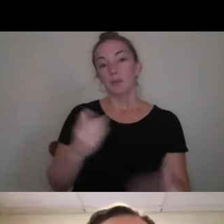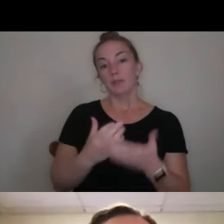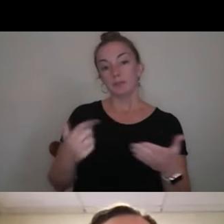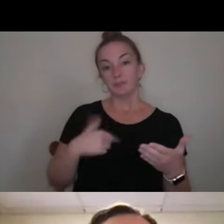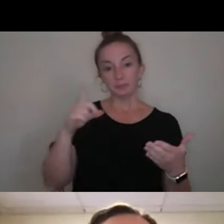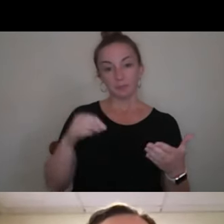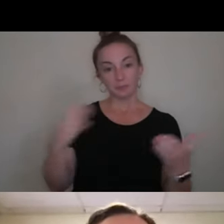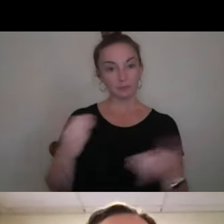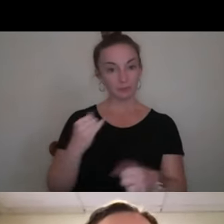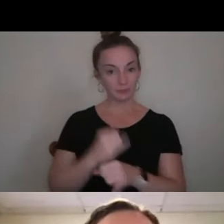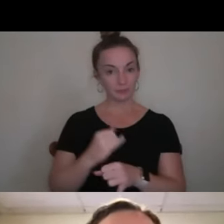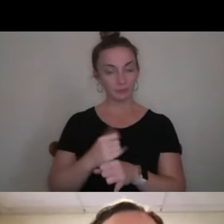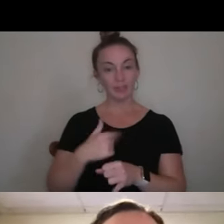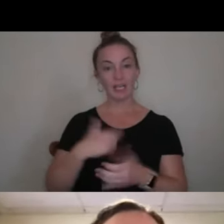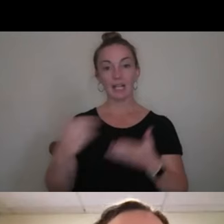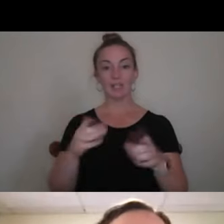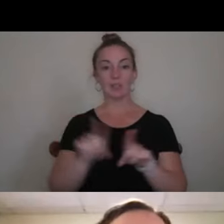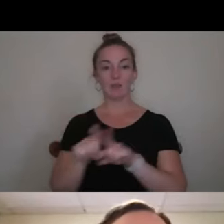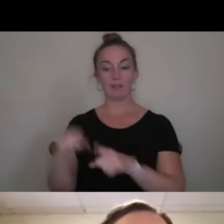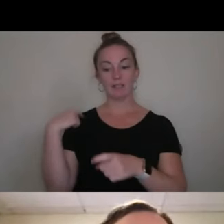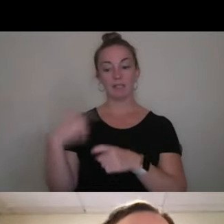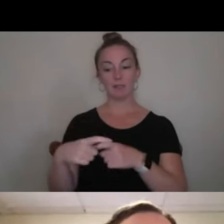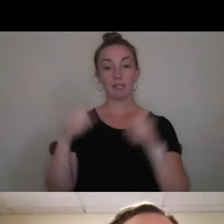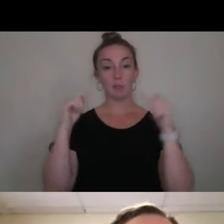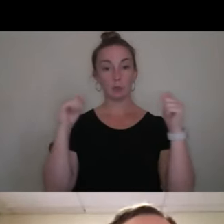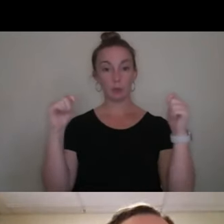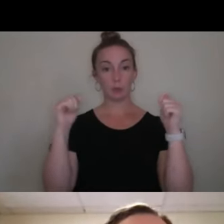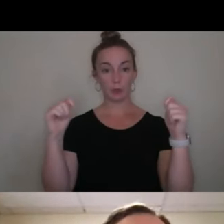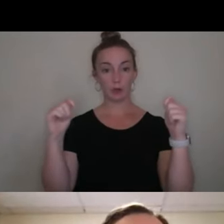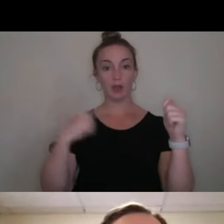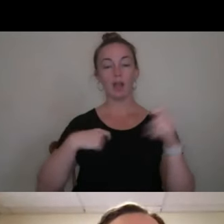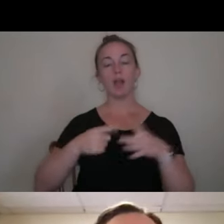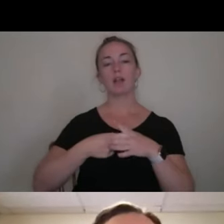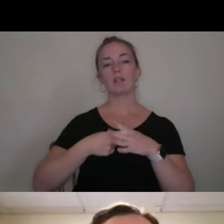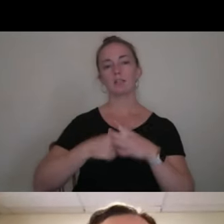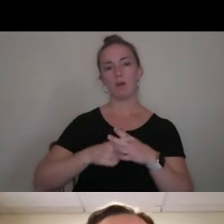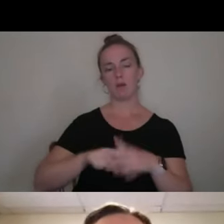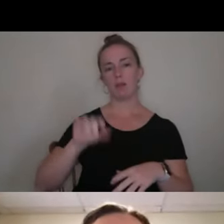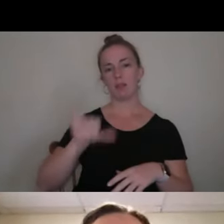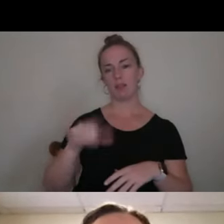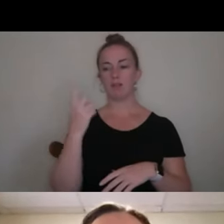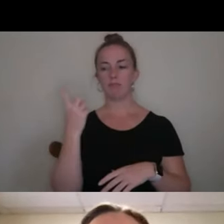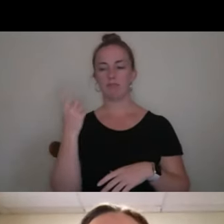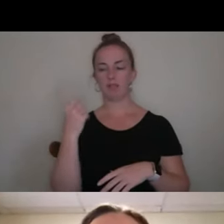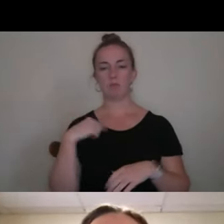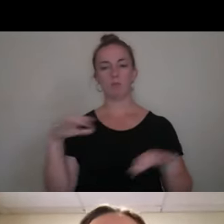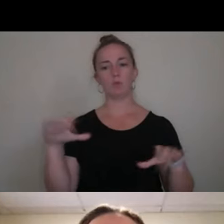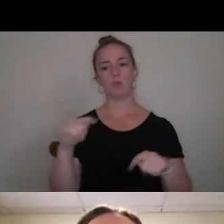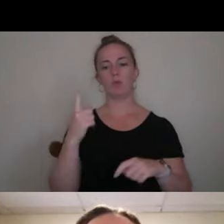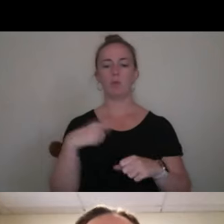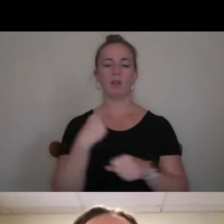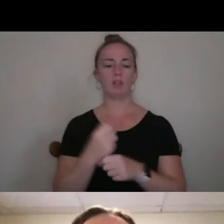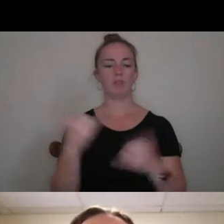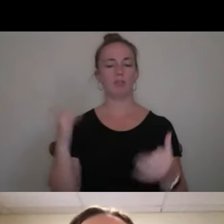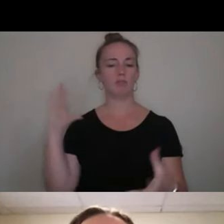campus, I serve as a Spanish tutor. So I started in that last year. I've been doing it for about a year now.